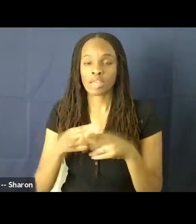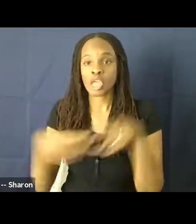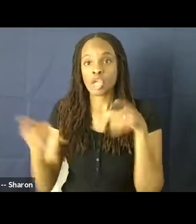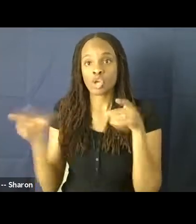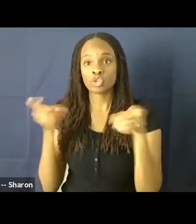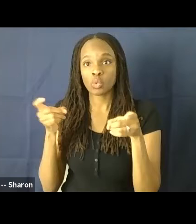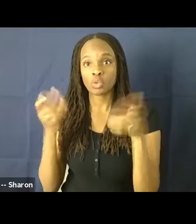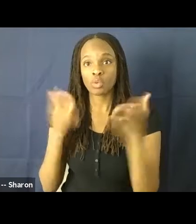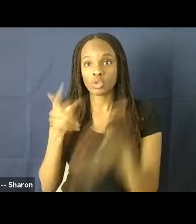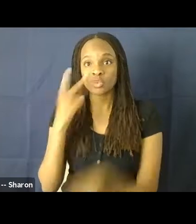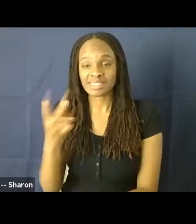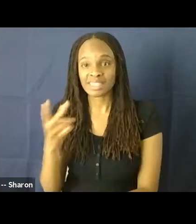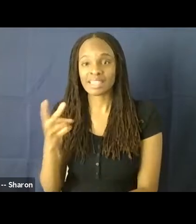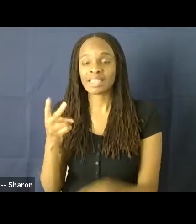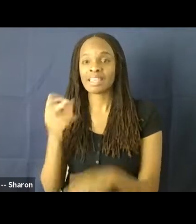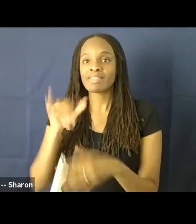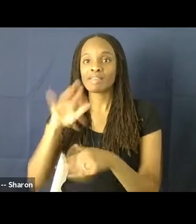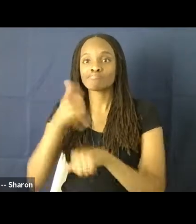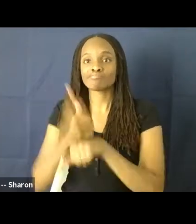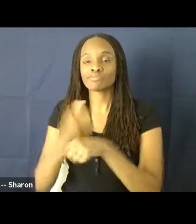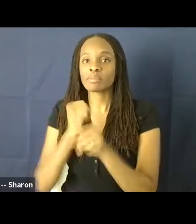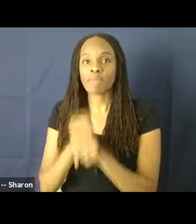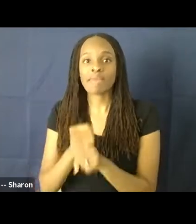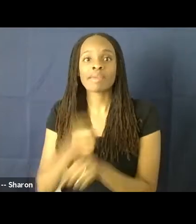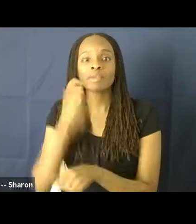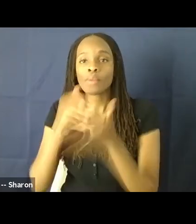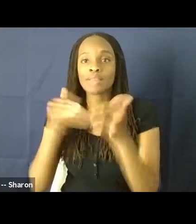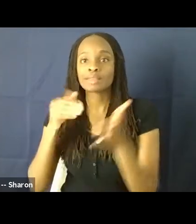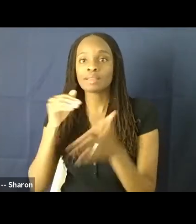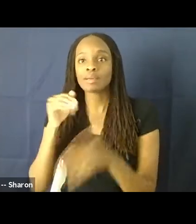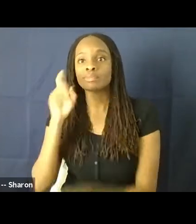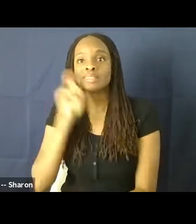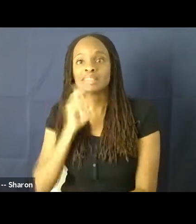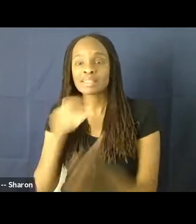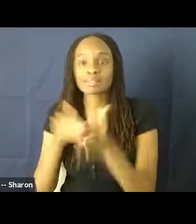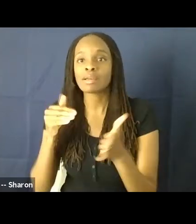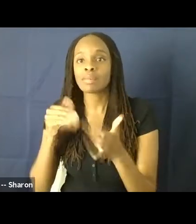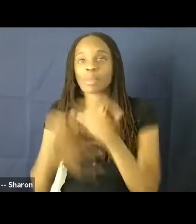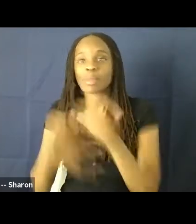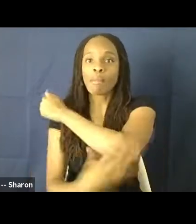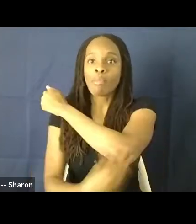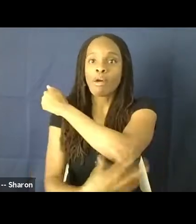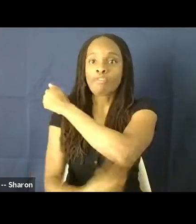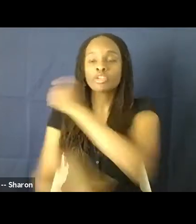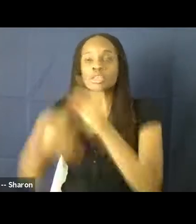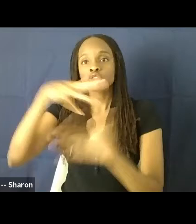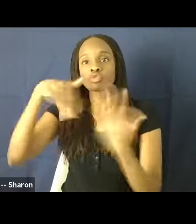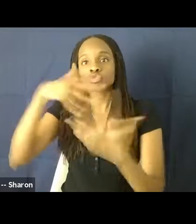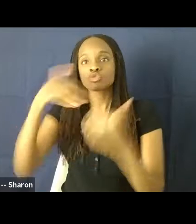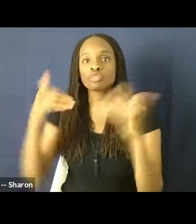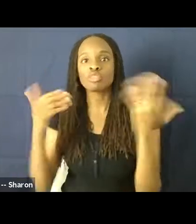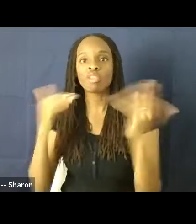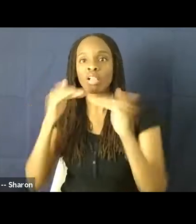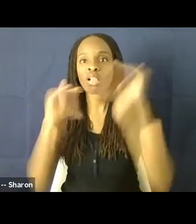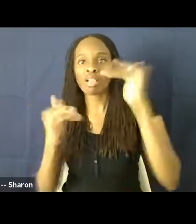images are designed to make racism, sexism, poverty, and other forms of social inequality appear to be normalized and natural parts of